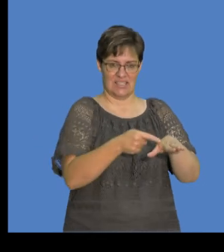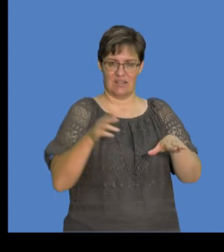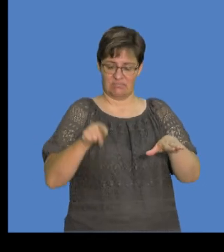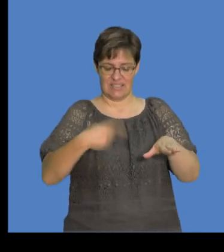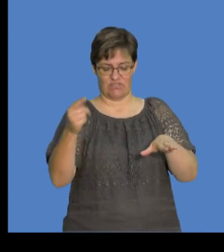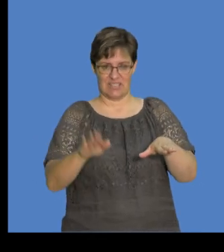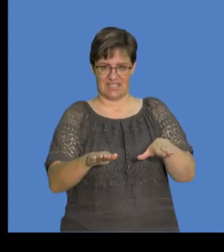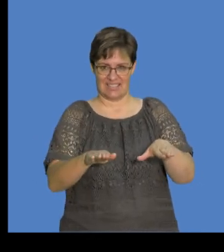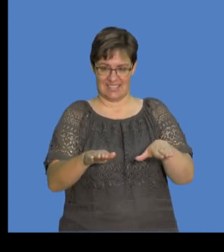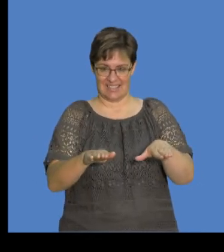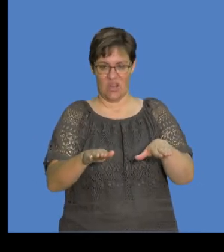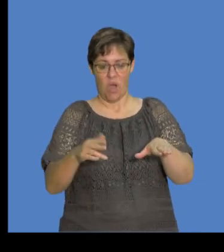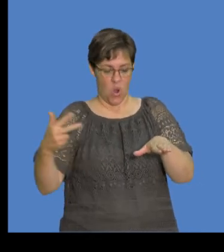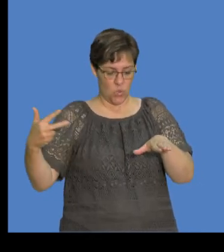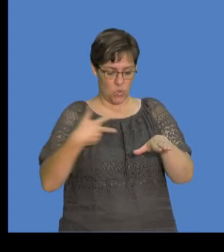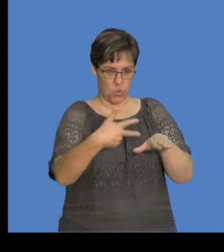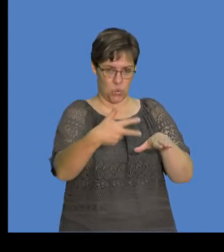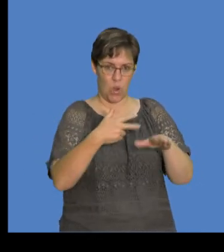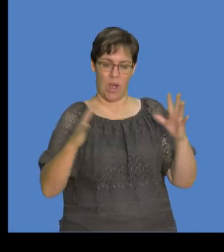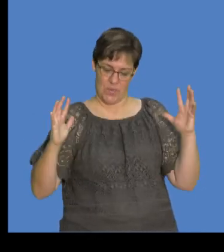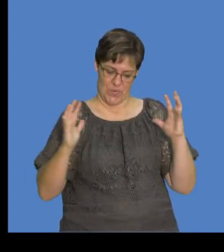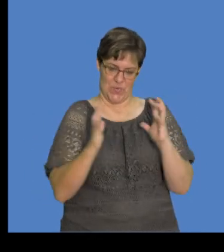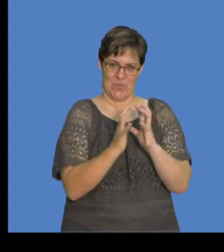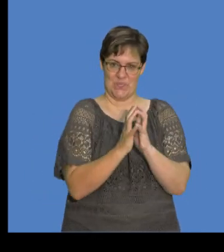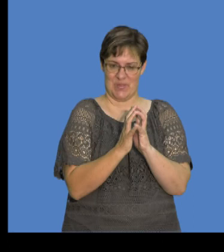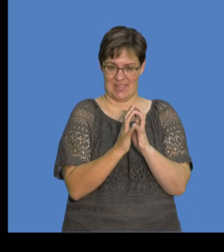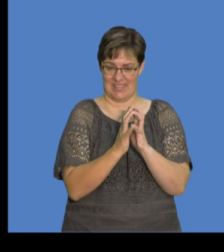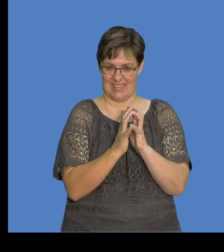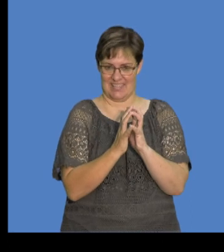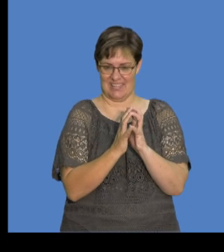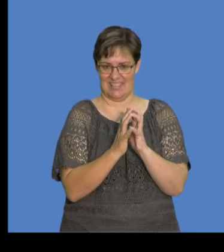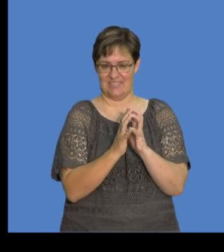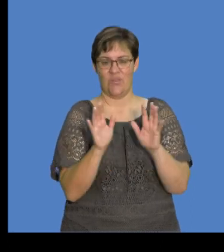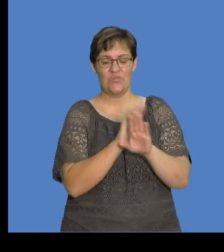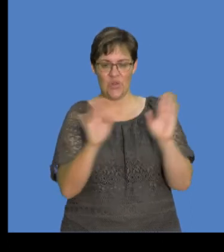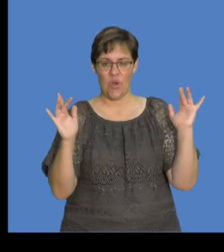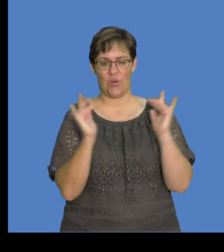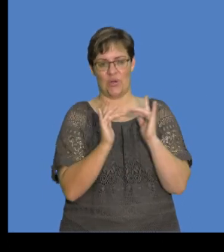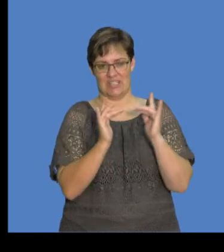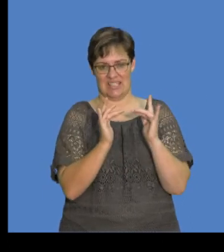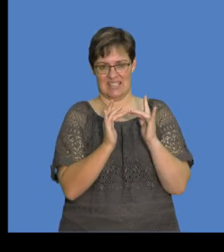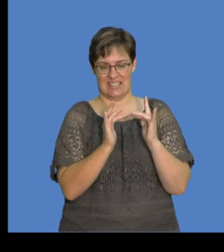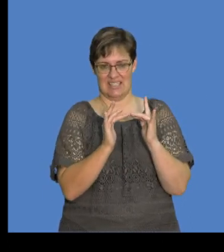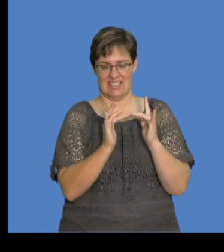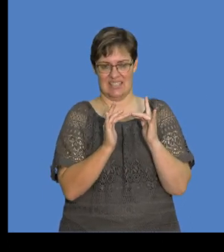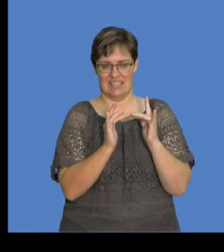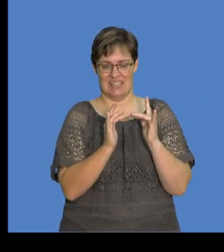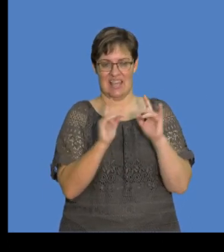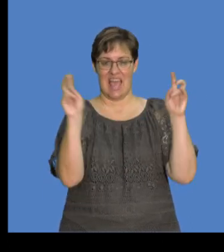that is made possible due to those non-contact, okay, non-contact,